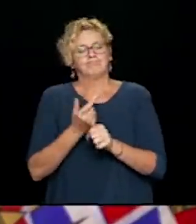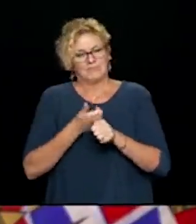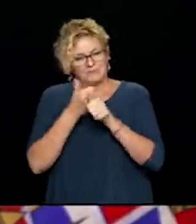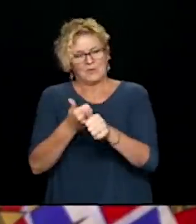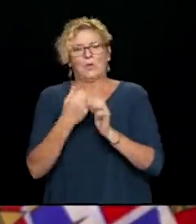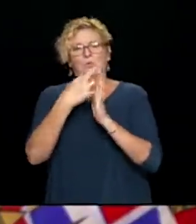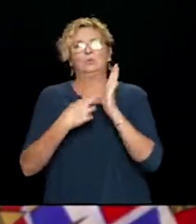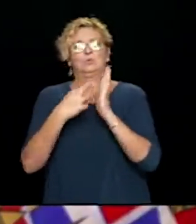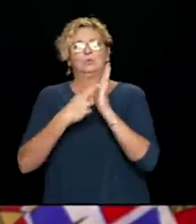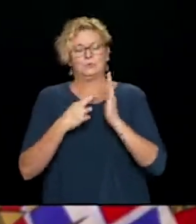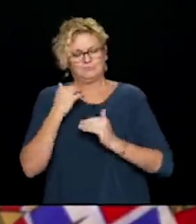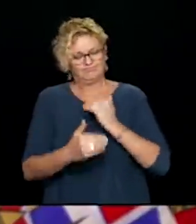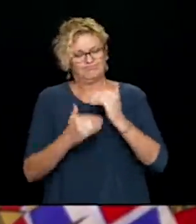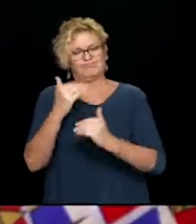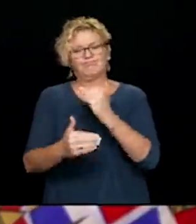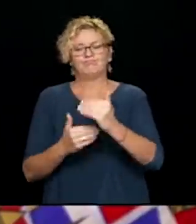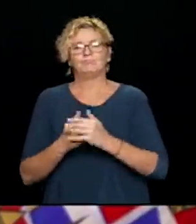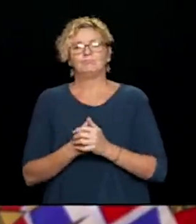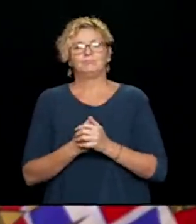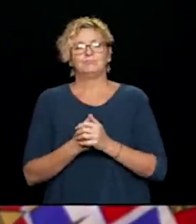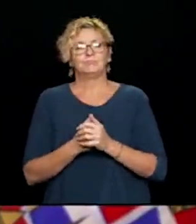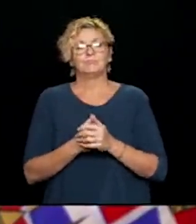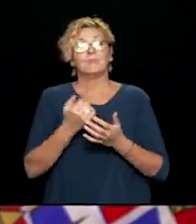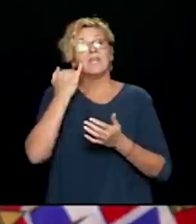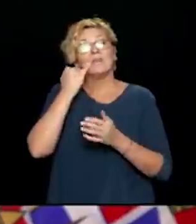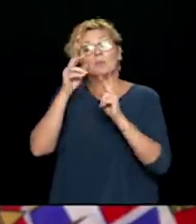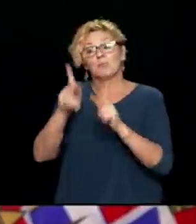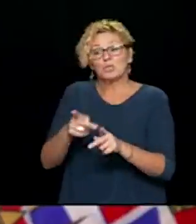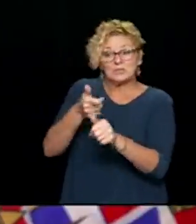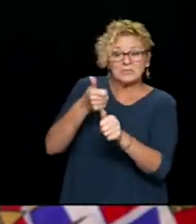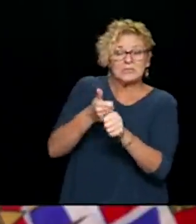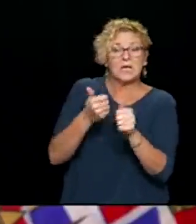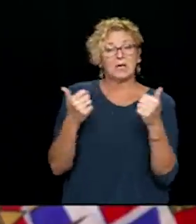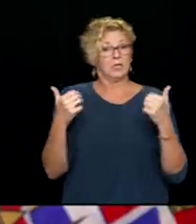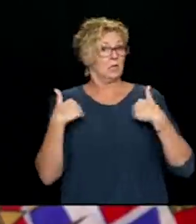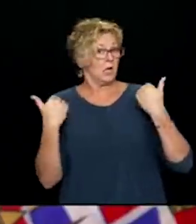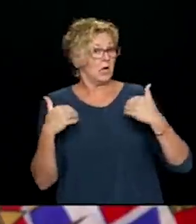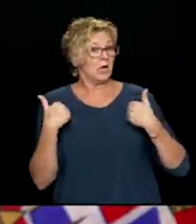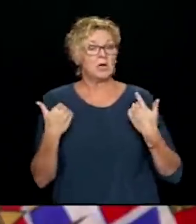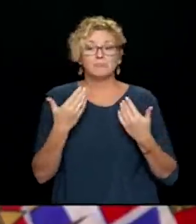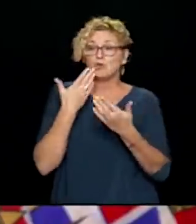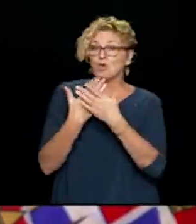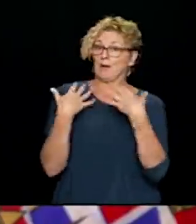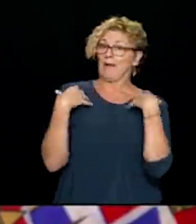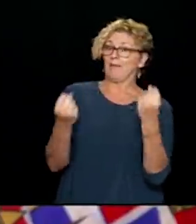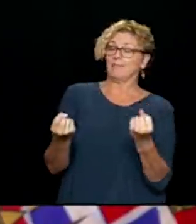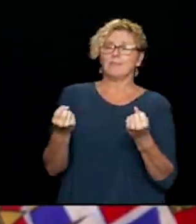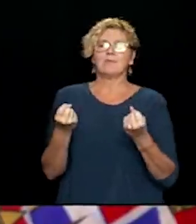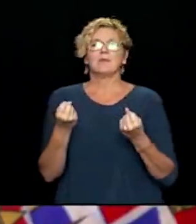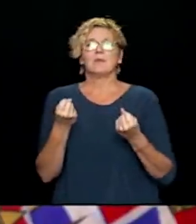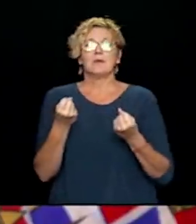that we make every day. The symptoms of COVID-19 can be very mild, particularly in young healthy people.